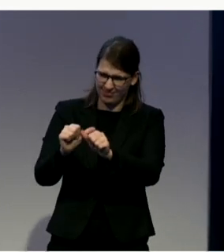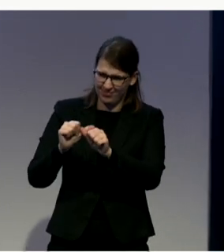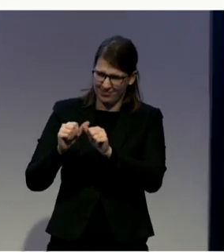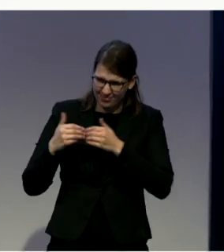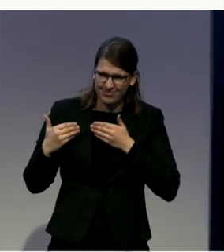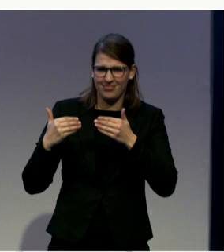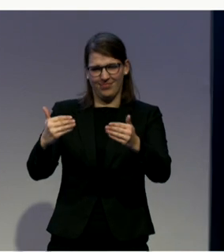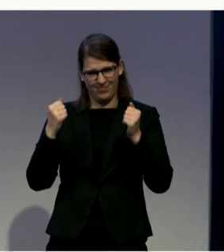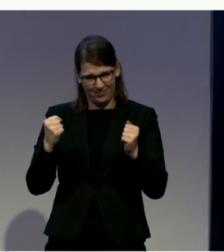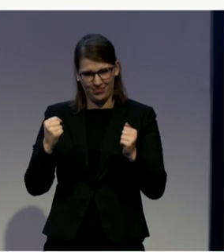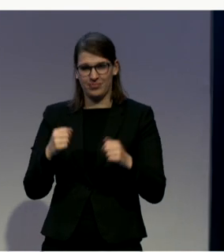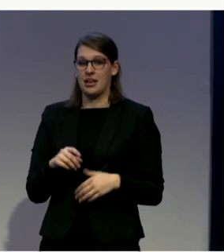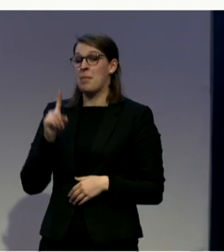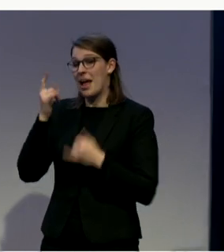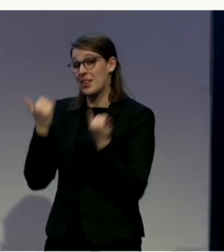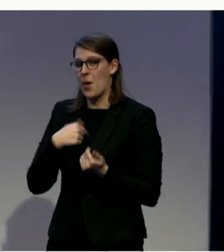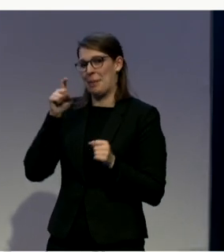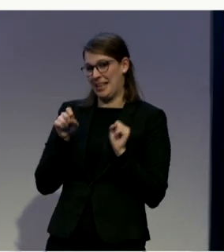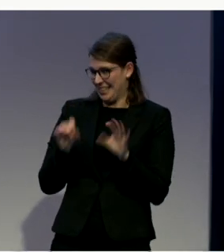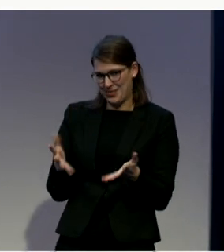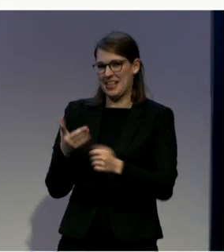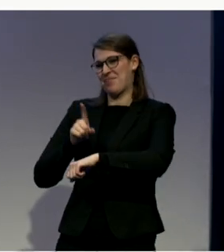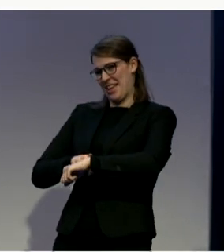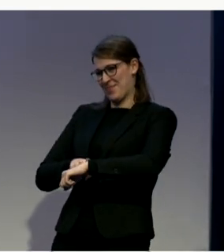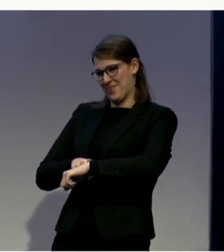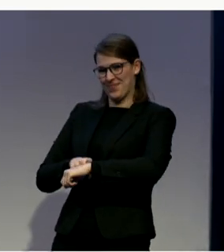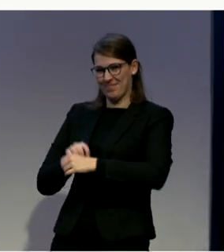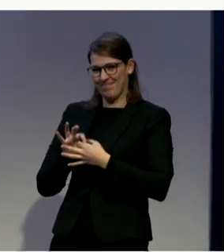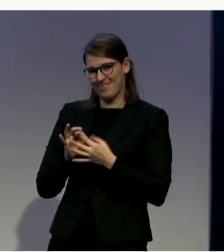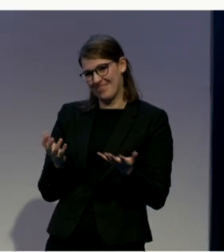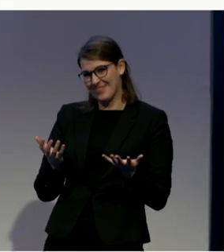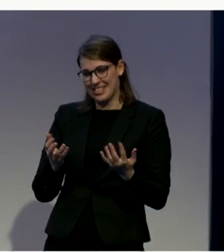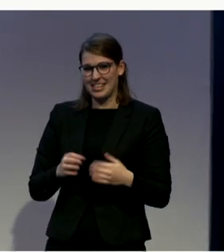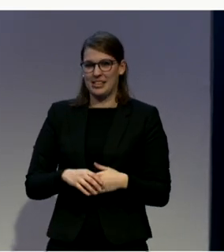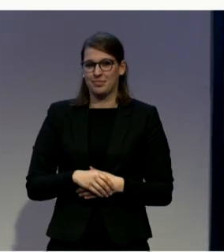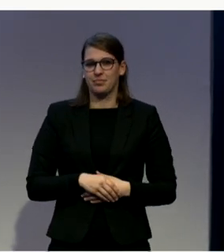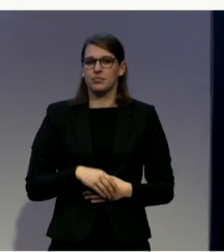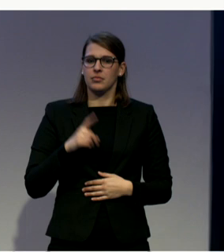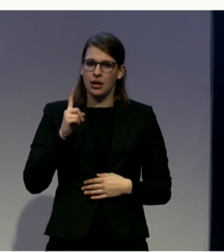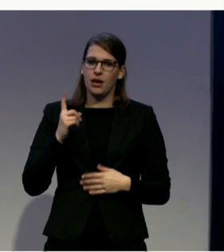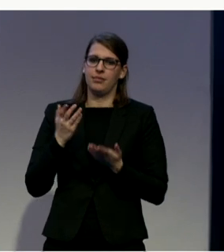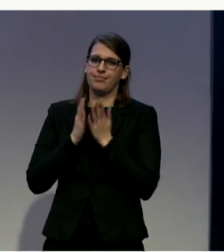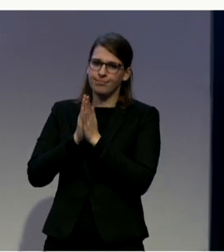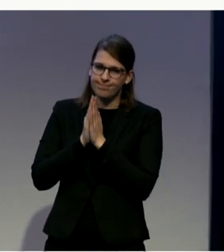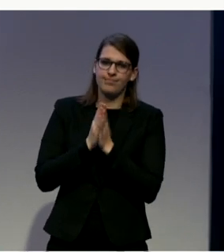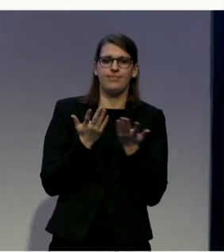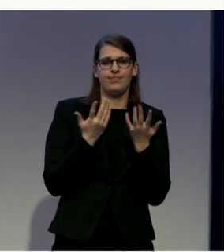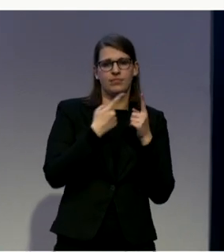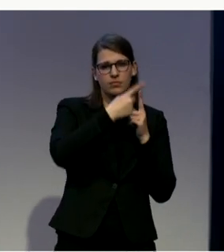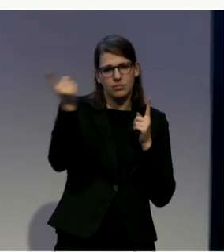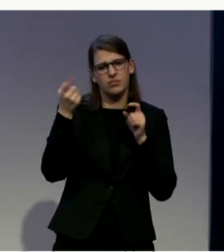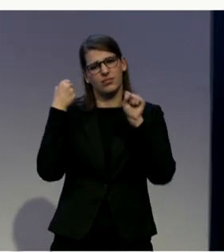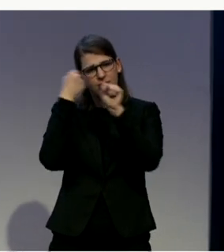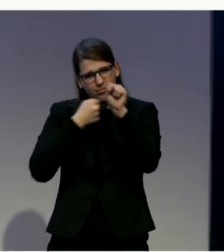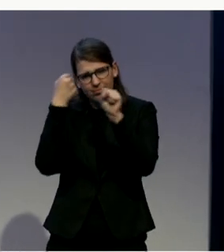But go out there and continue, fight, work and embrace inclusion. So thank